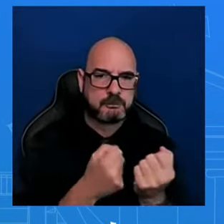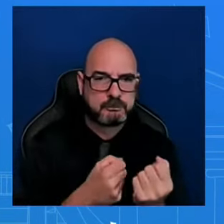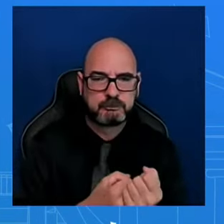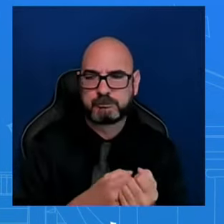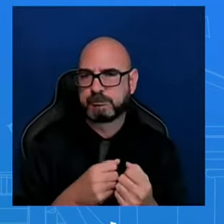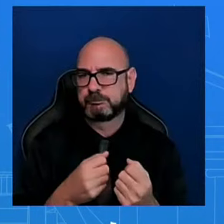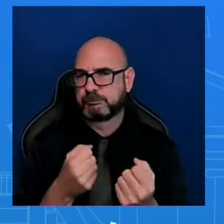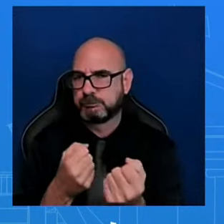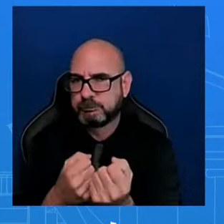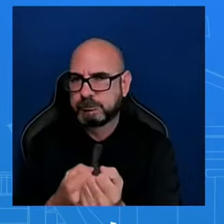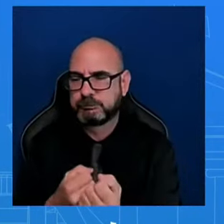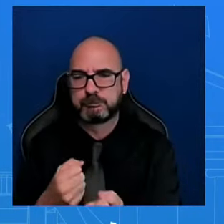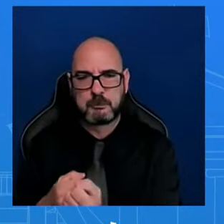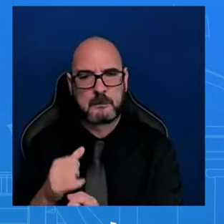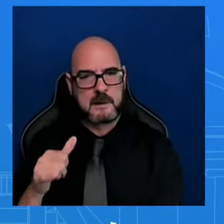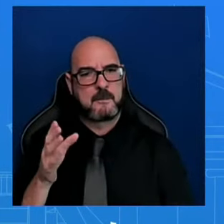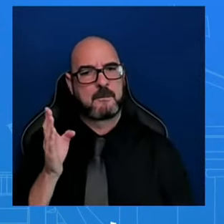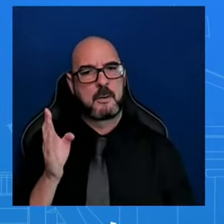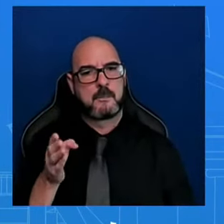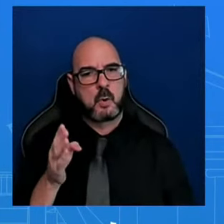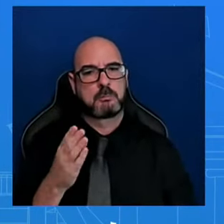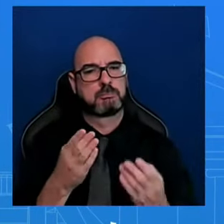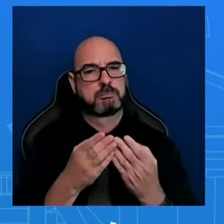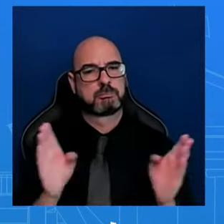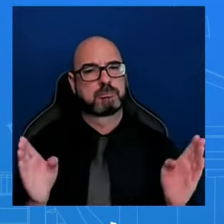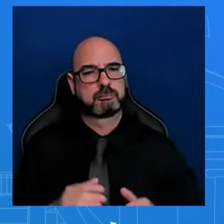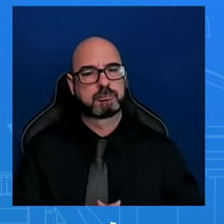Thanks, Carrie. I have a question about the state dinner next week.